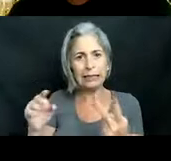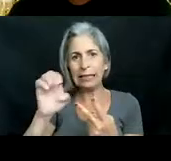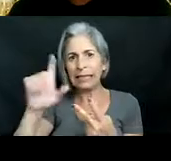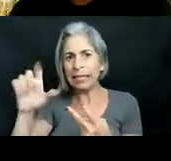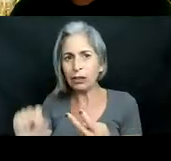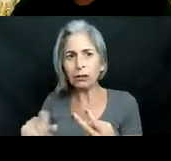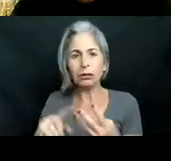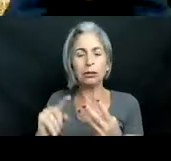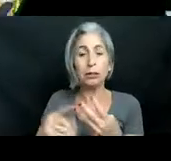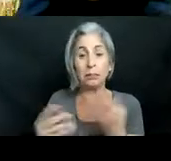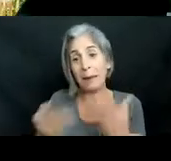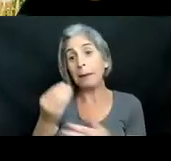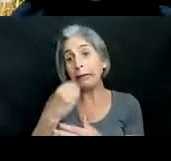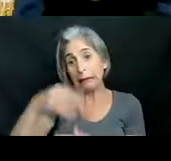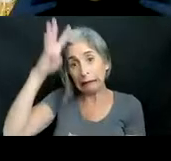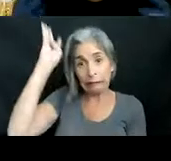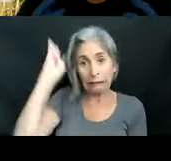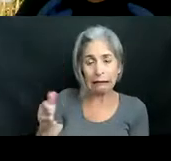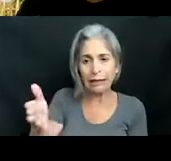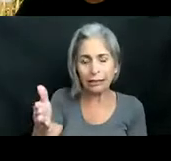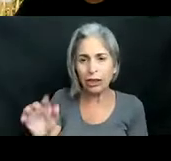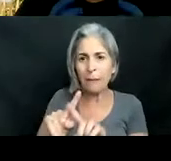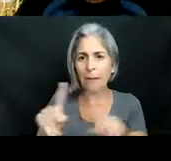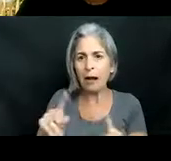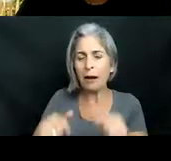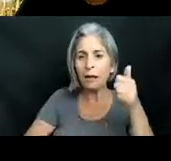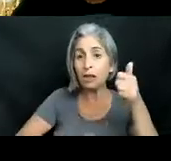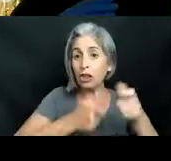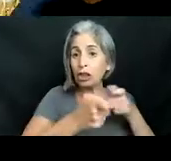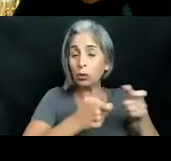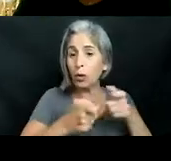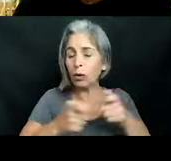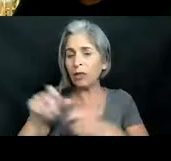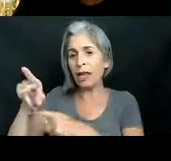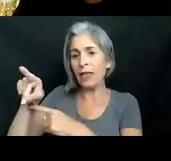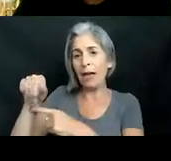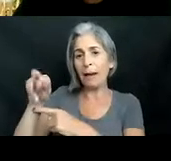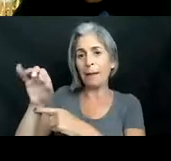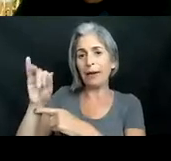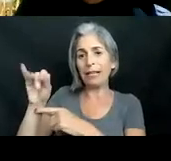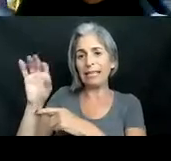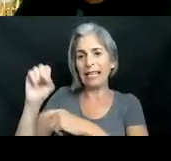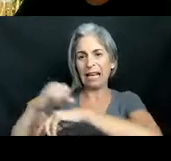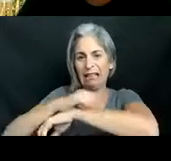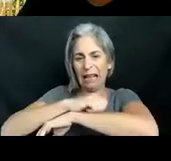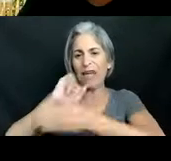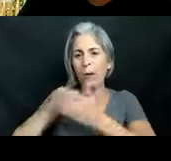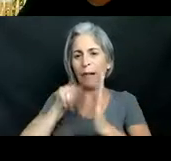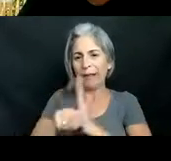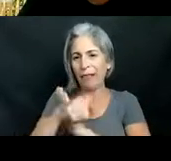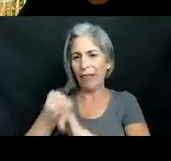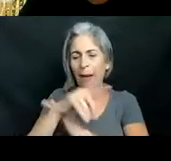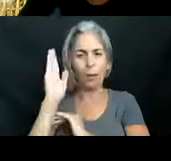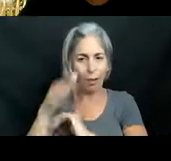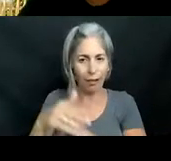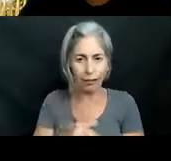occasionally eat a lionfish but their population is mainly controlled by a parasite that will kill them off um we do not have that here